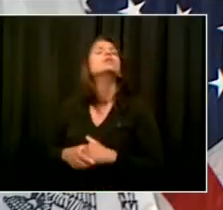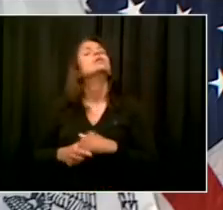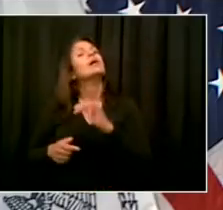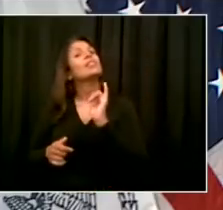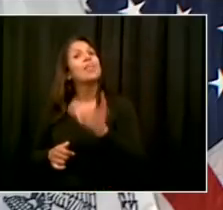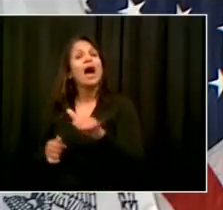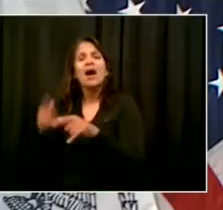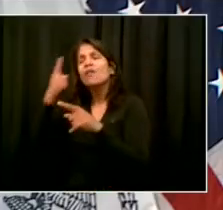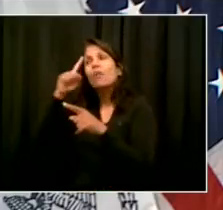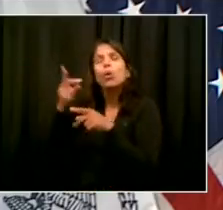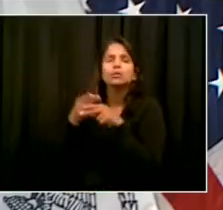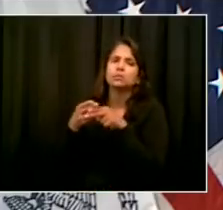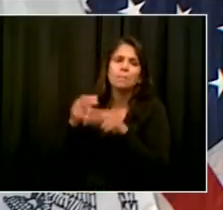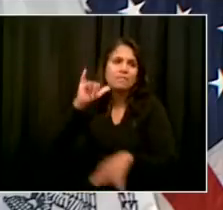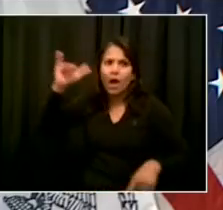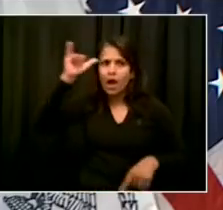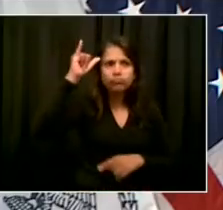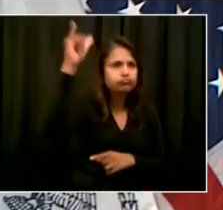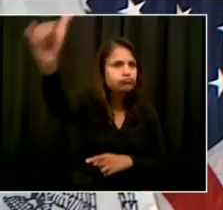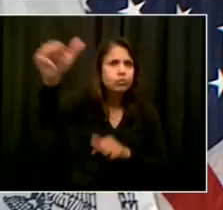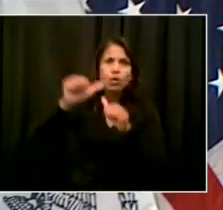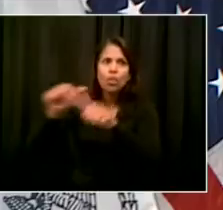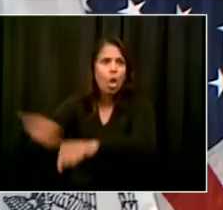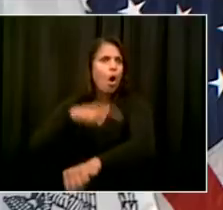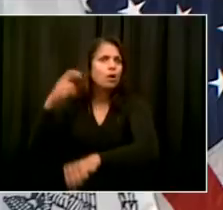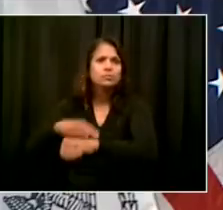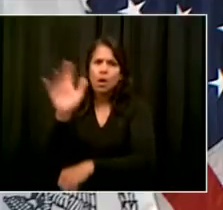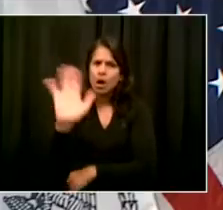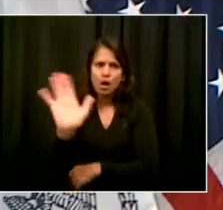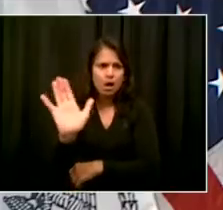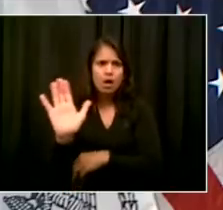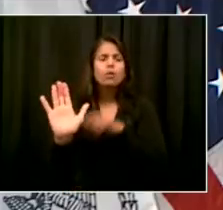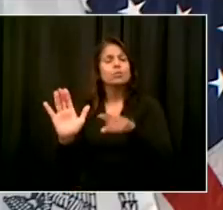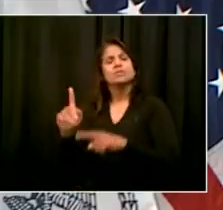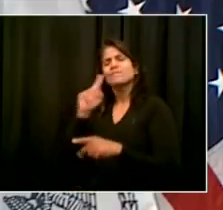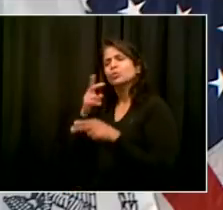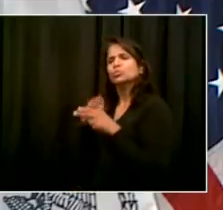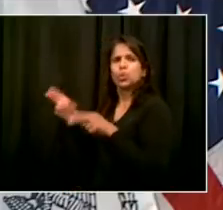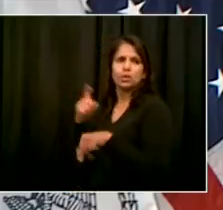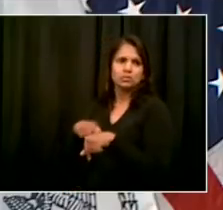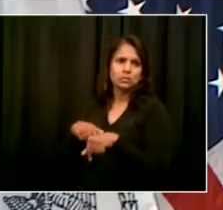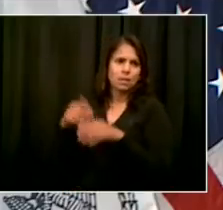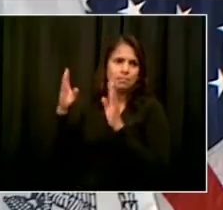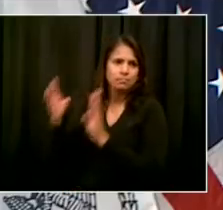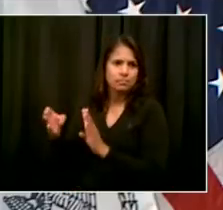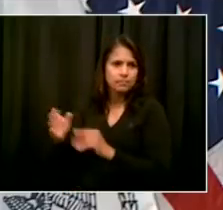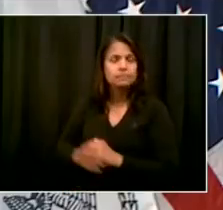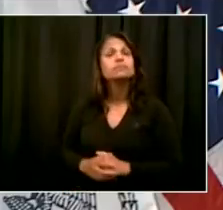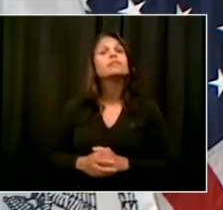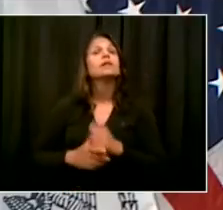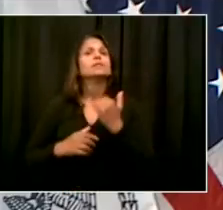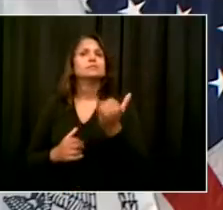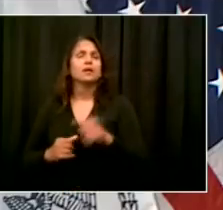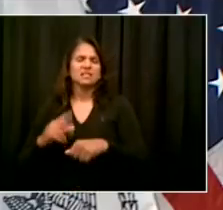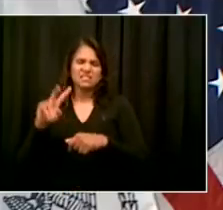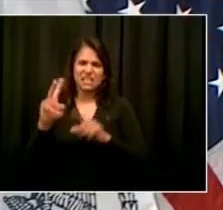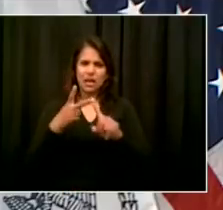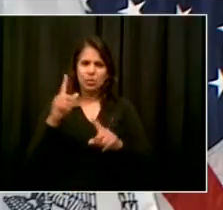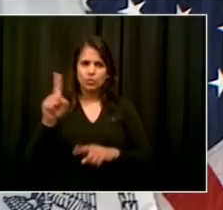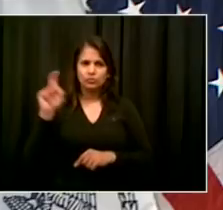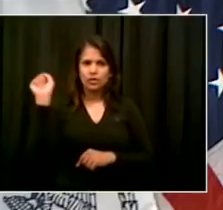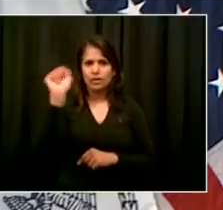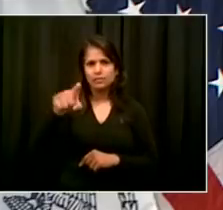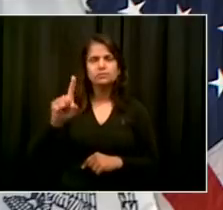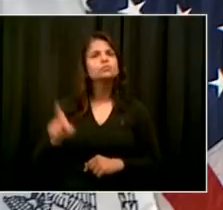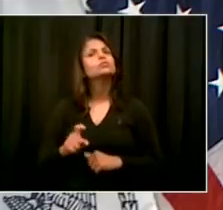Following up on that, and since you talked about the mental health part of this, given that being homeless is in itself a traumatic experience,